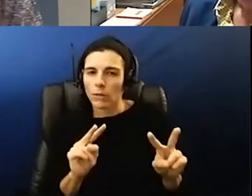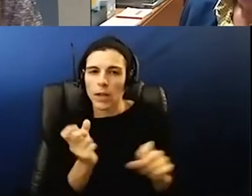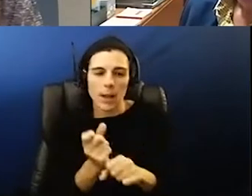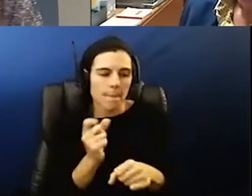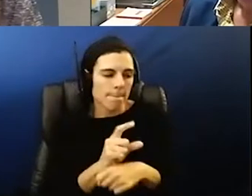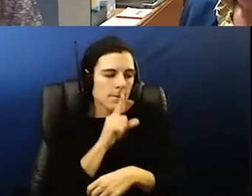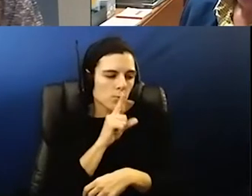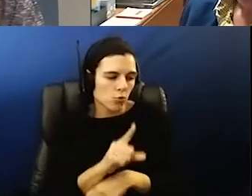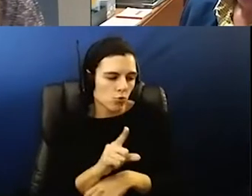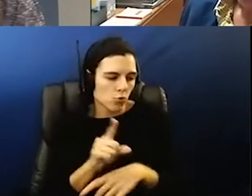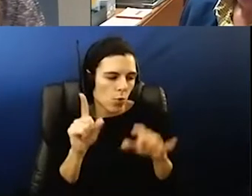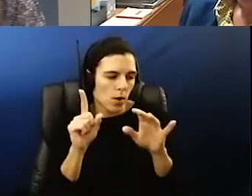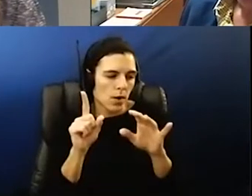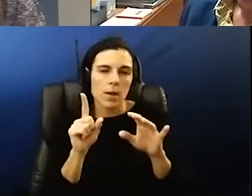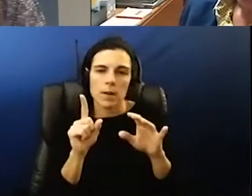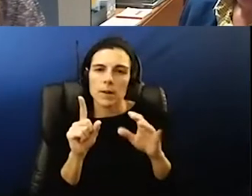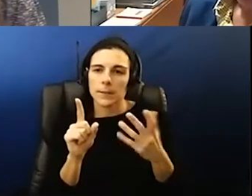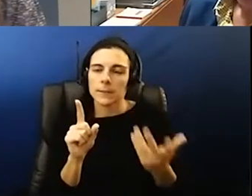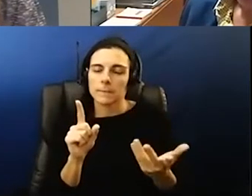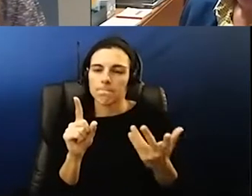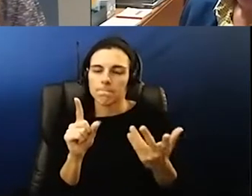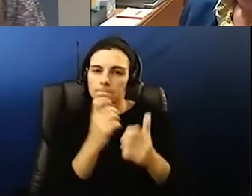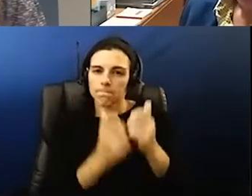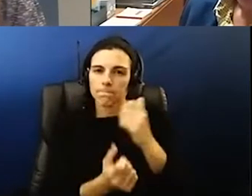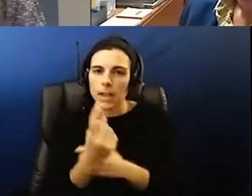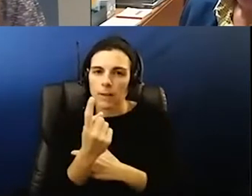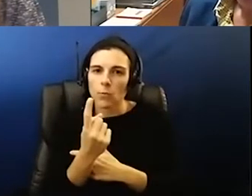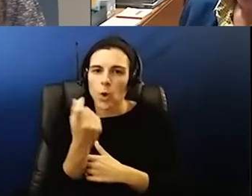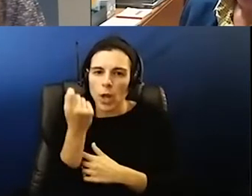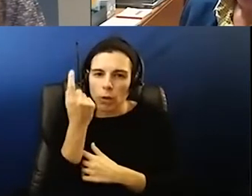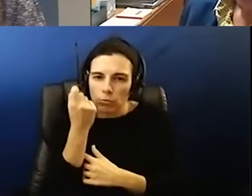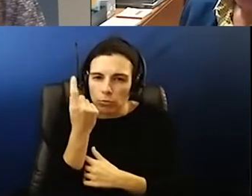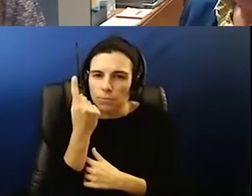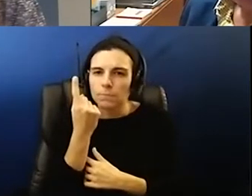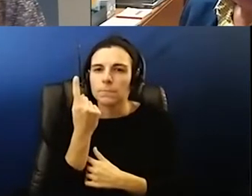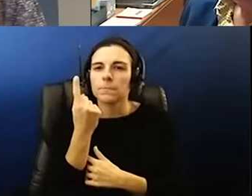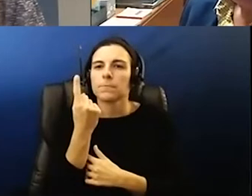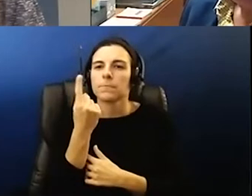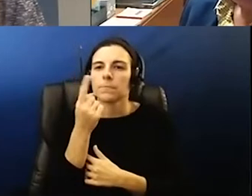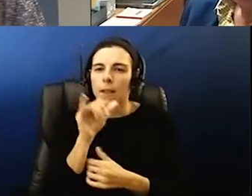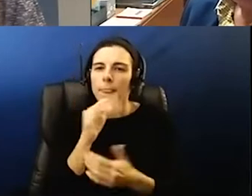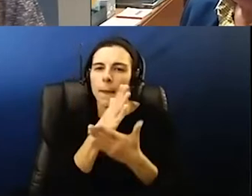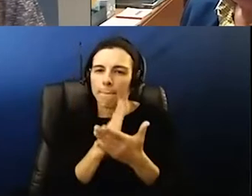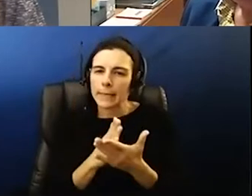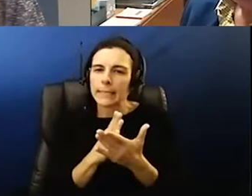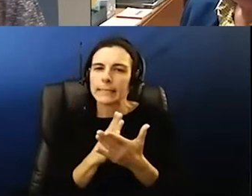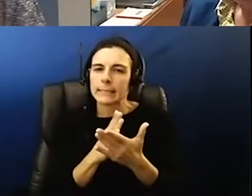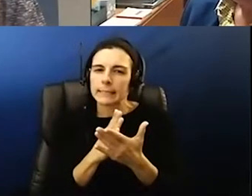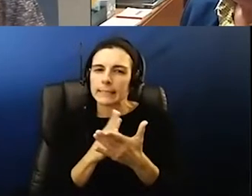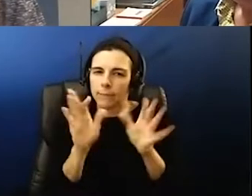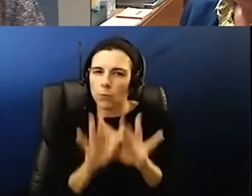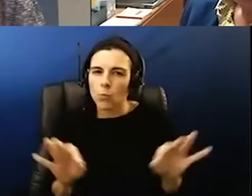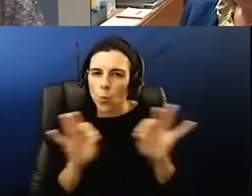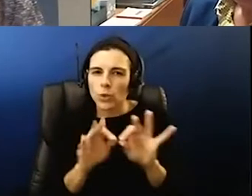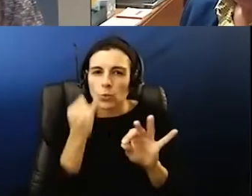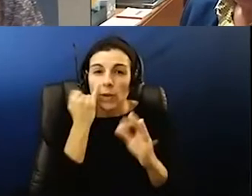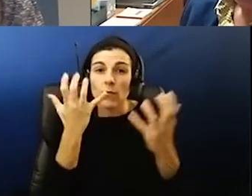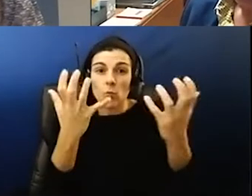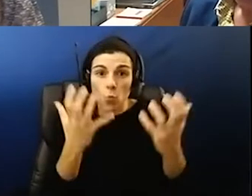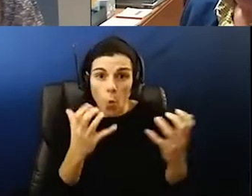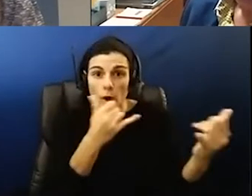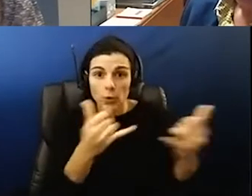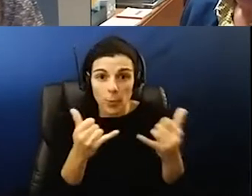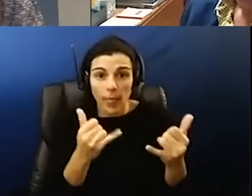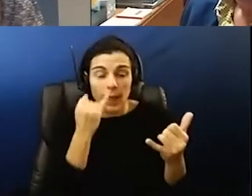that importance and and that everybody understood that that piece of urgency so if we want to play if we